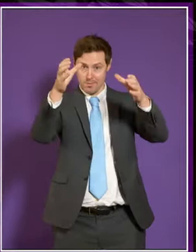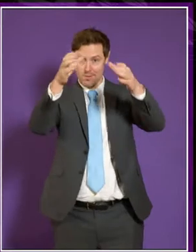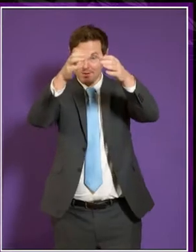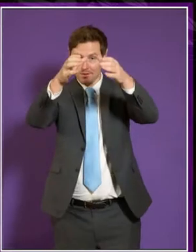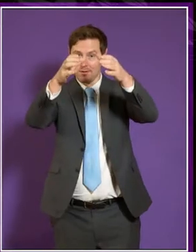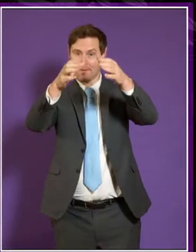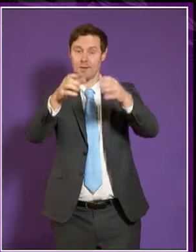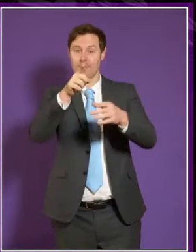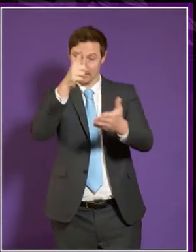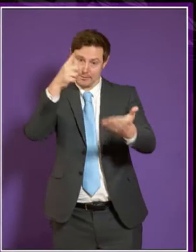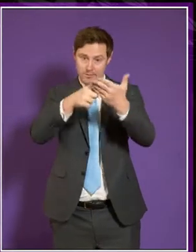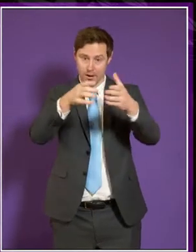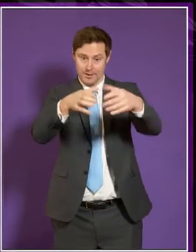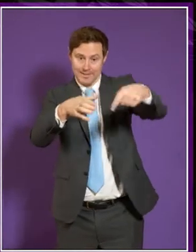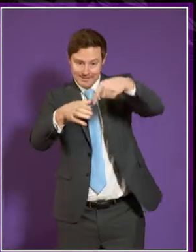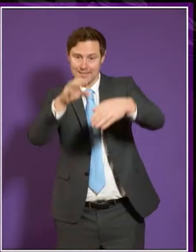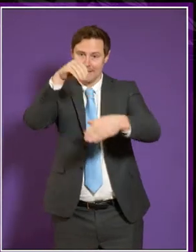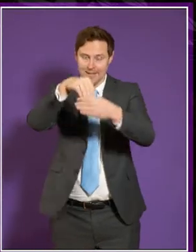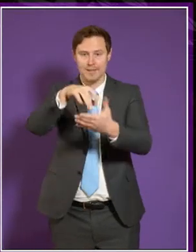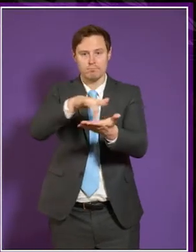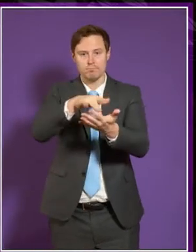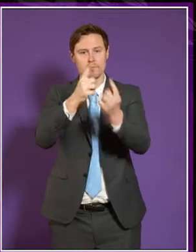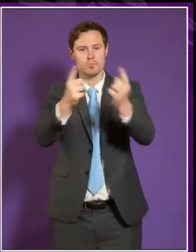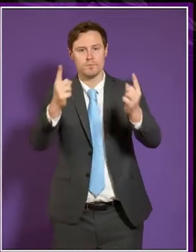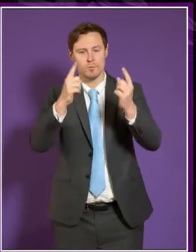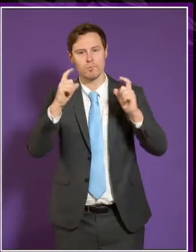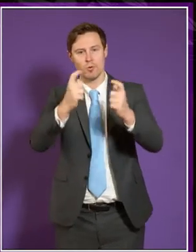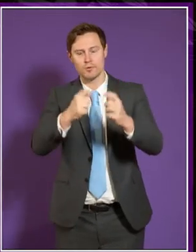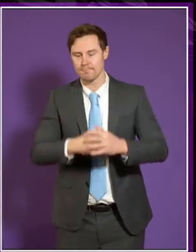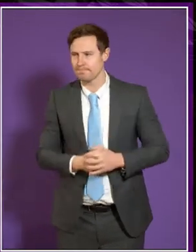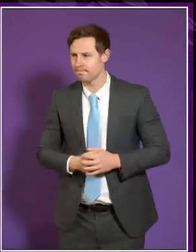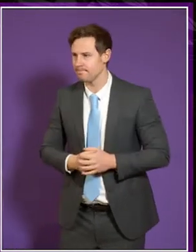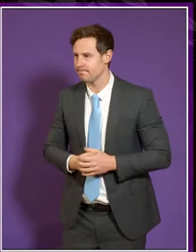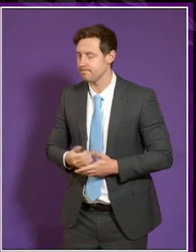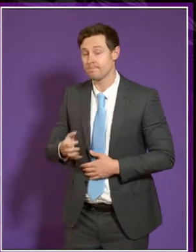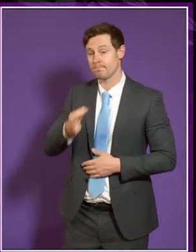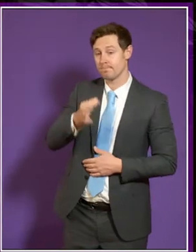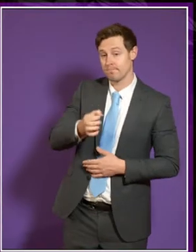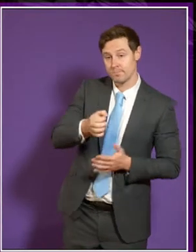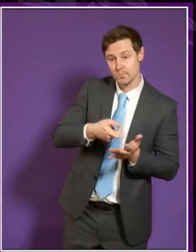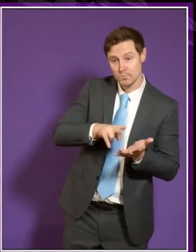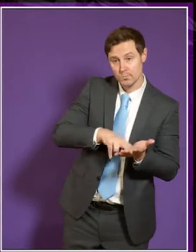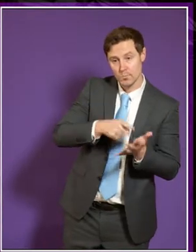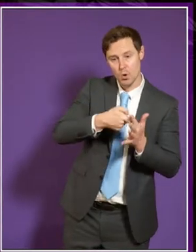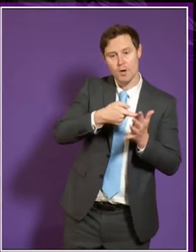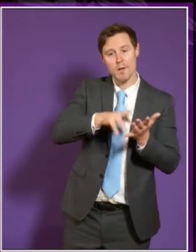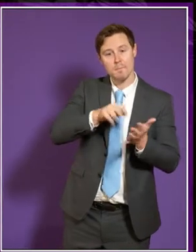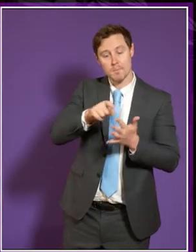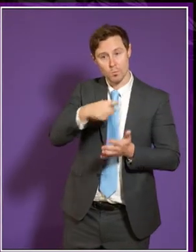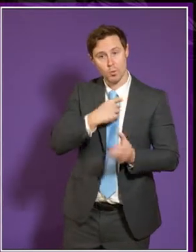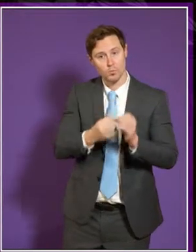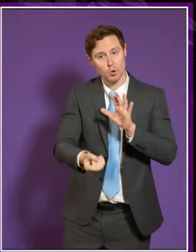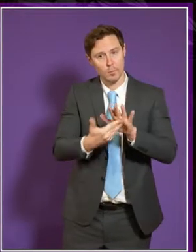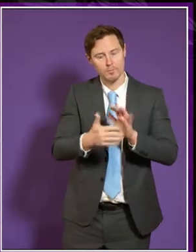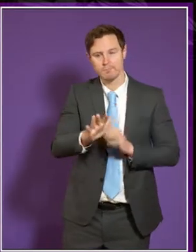actually decided within institutions. Mr. Kemper, do you want to comment? I agree with that point that Peter's just made. There